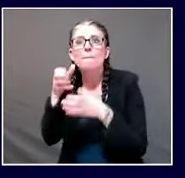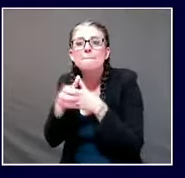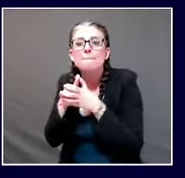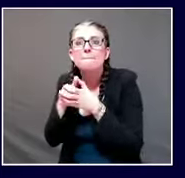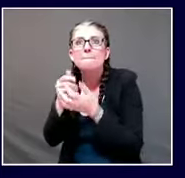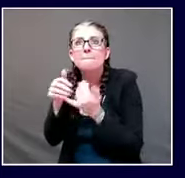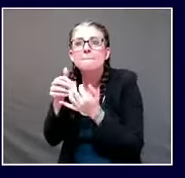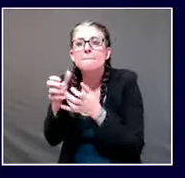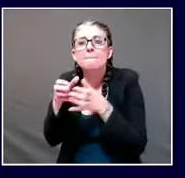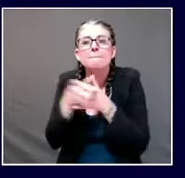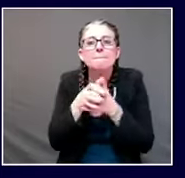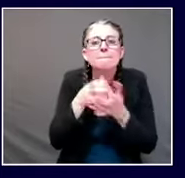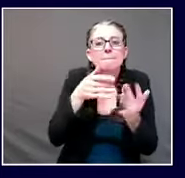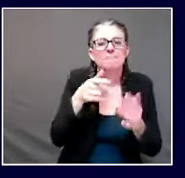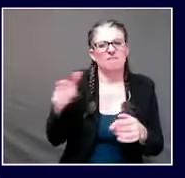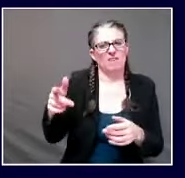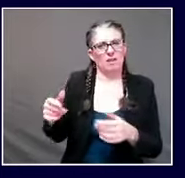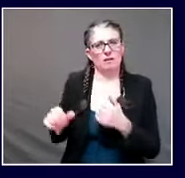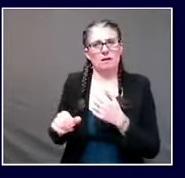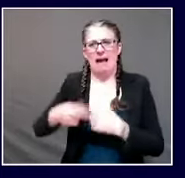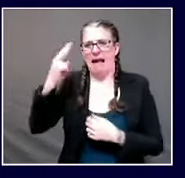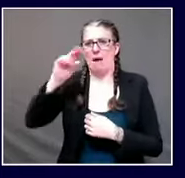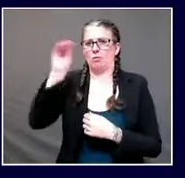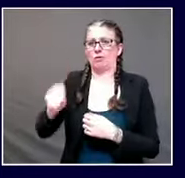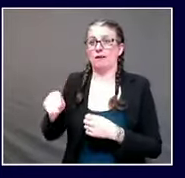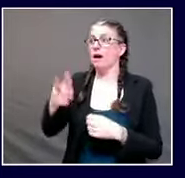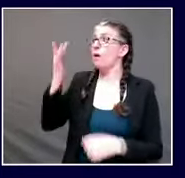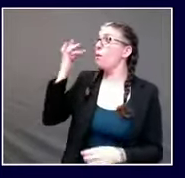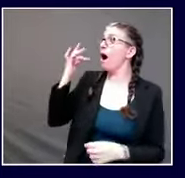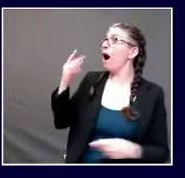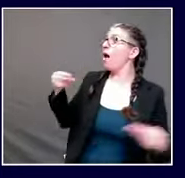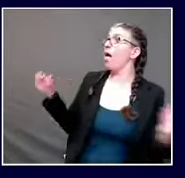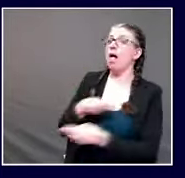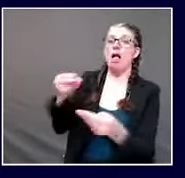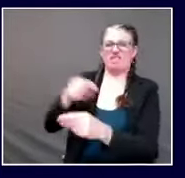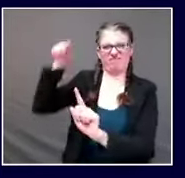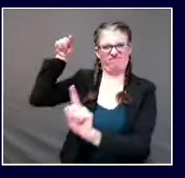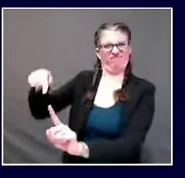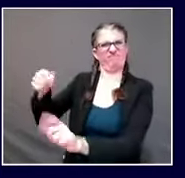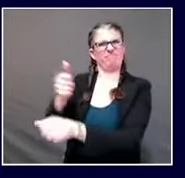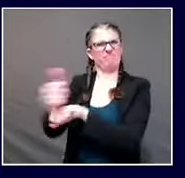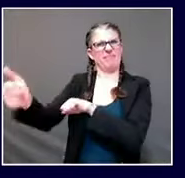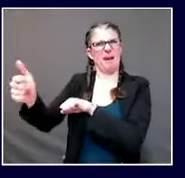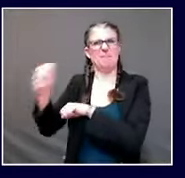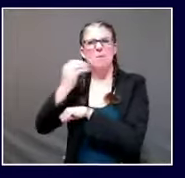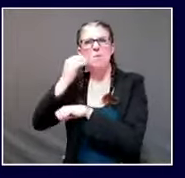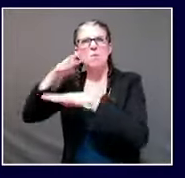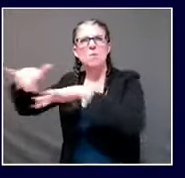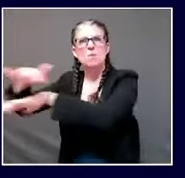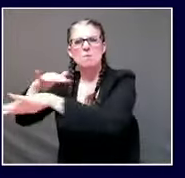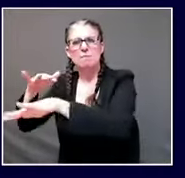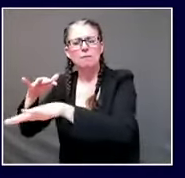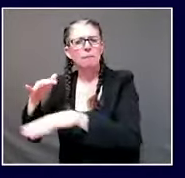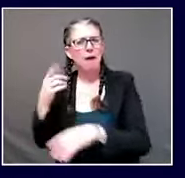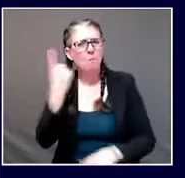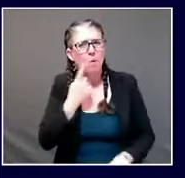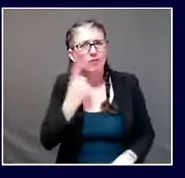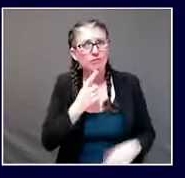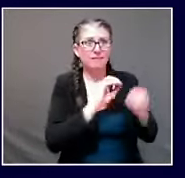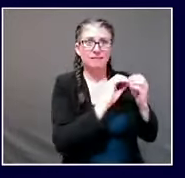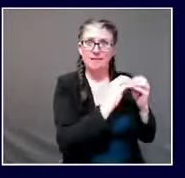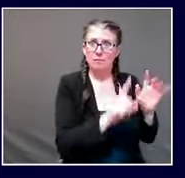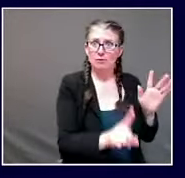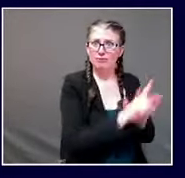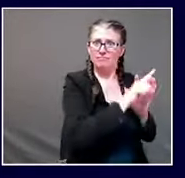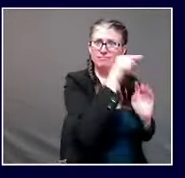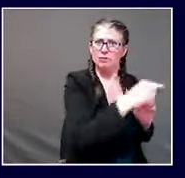facilities and restaurants that might be actually the sources of the virus so have you found that to be true with maine and if yes um